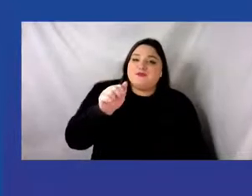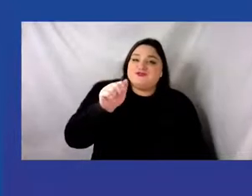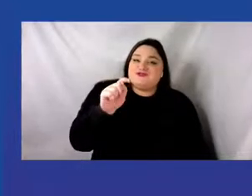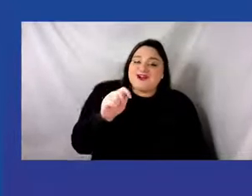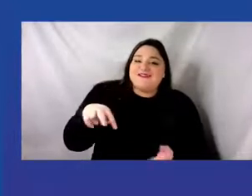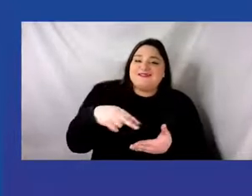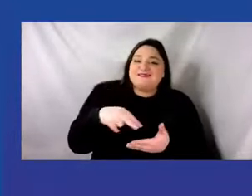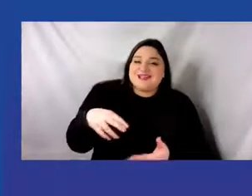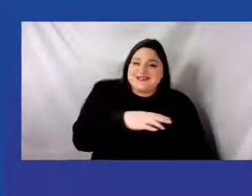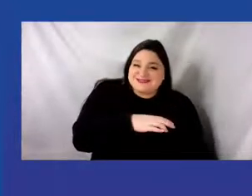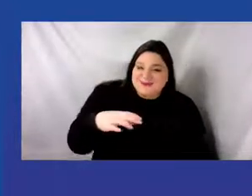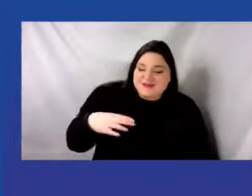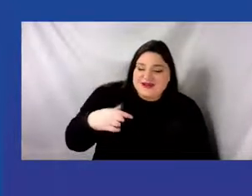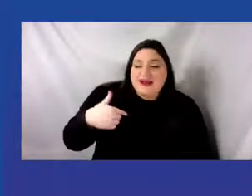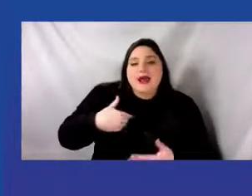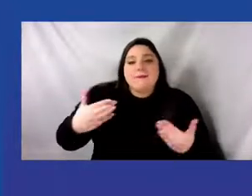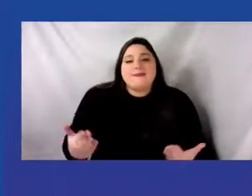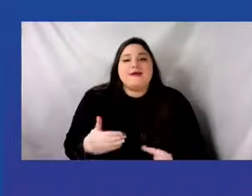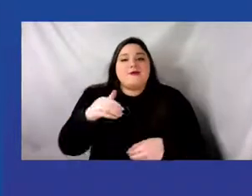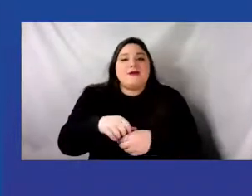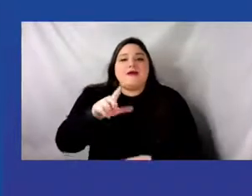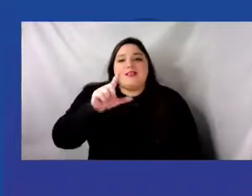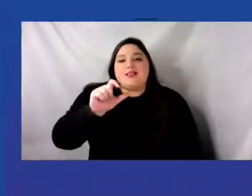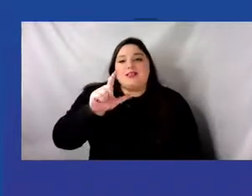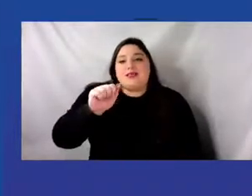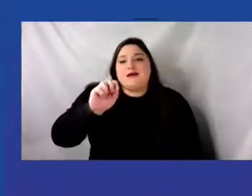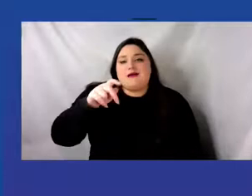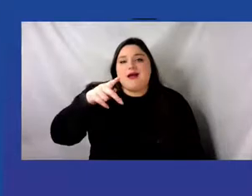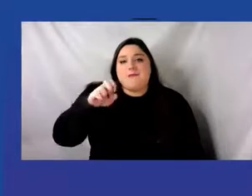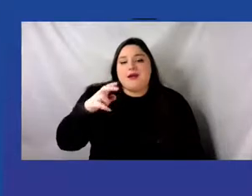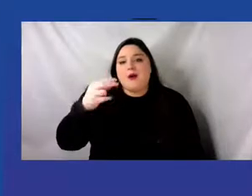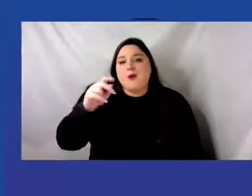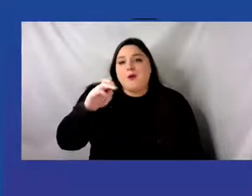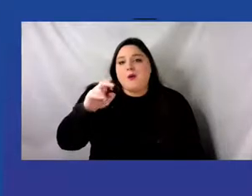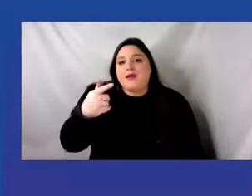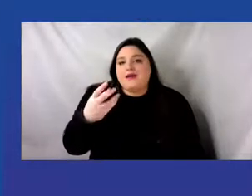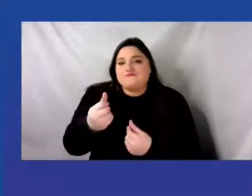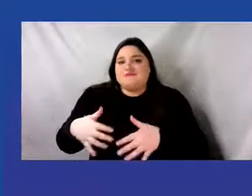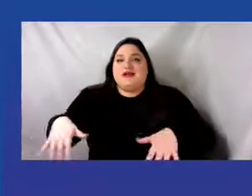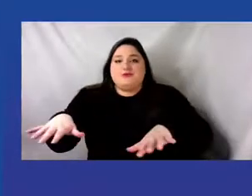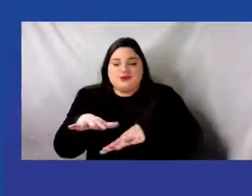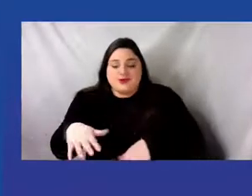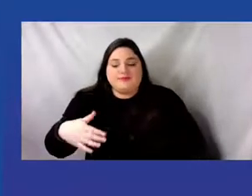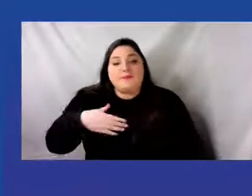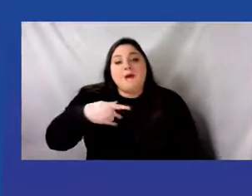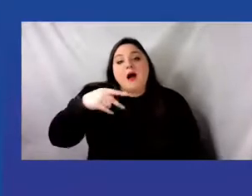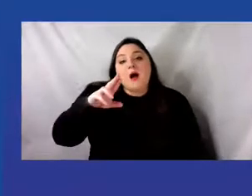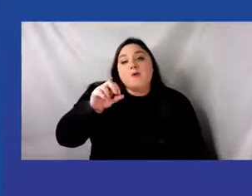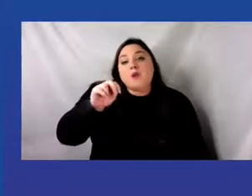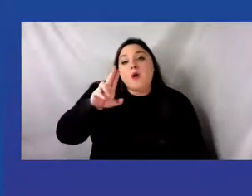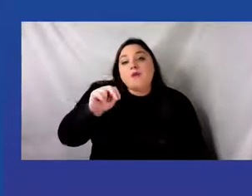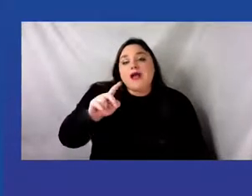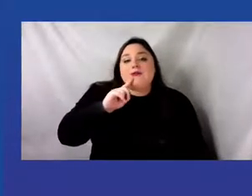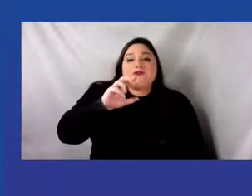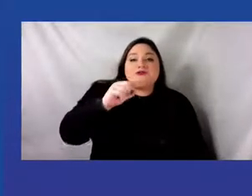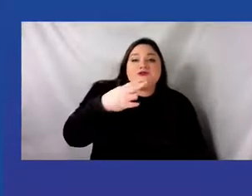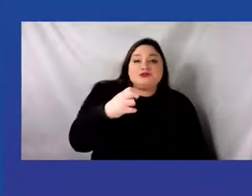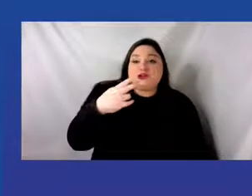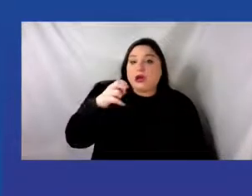Lenape Territory, Uptown. My pronouns are she, her, and I identify as a non-disabled,